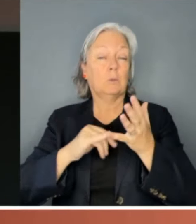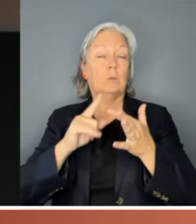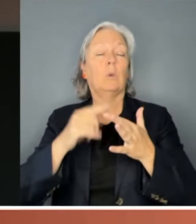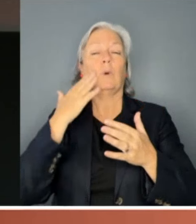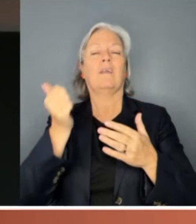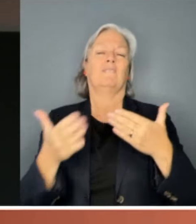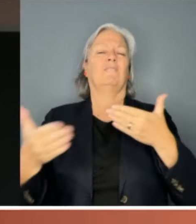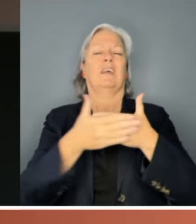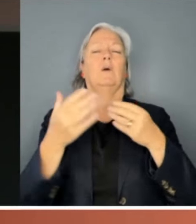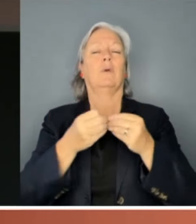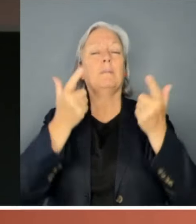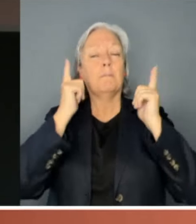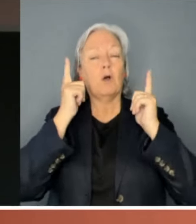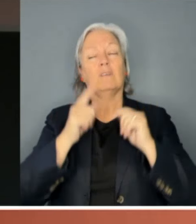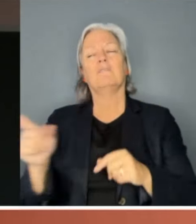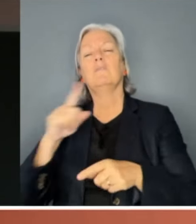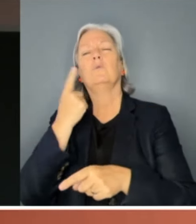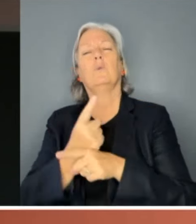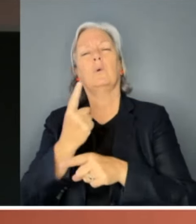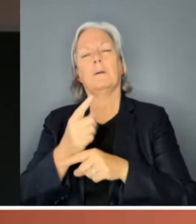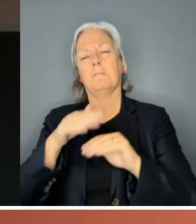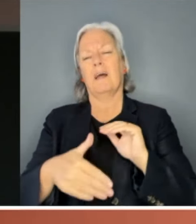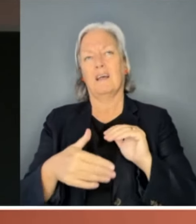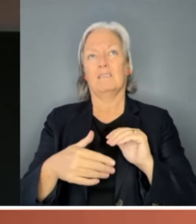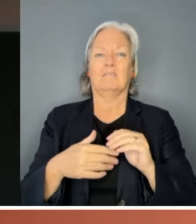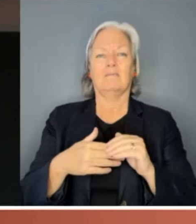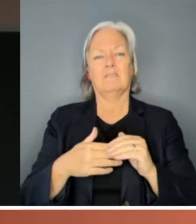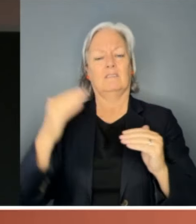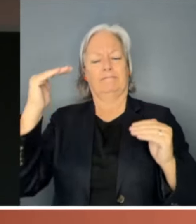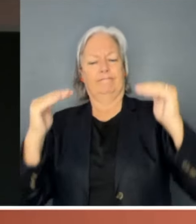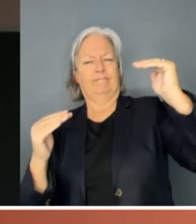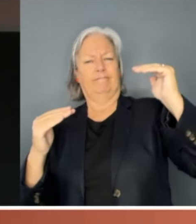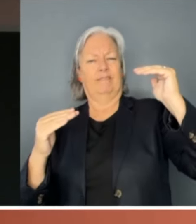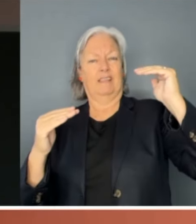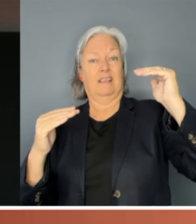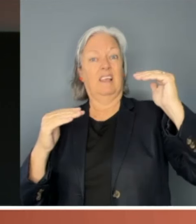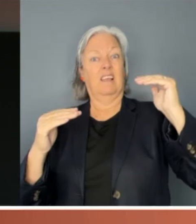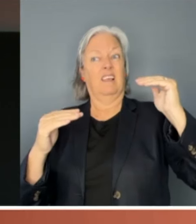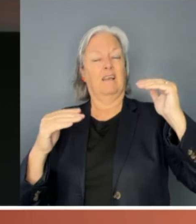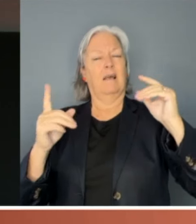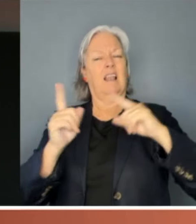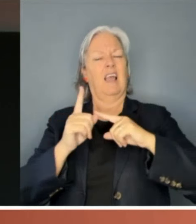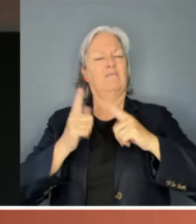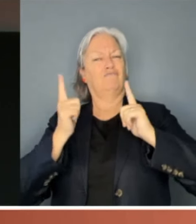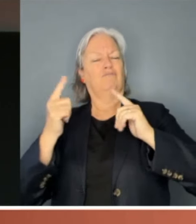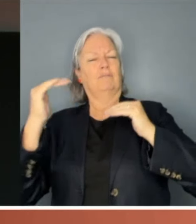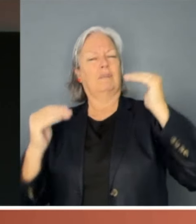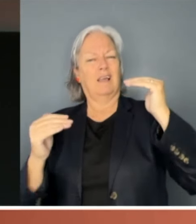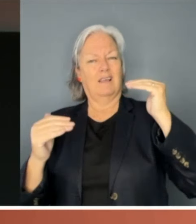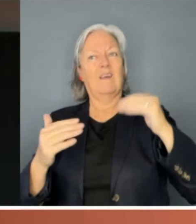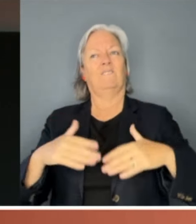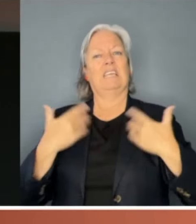Her comments about the significant power imbalance, and that she felt completely under his control,